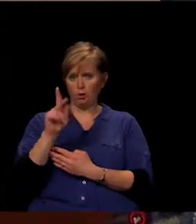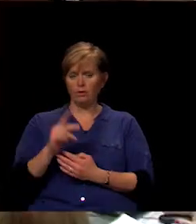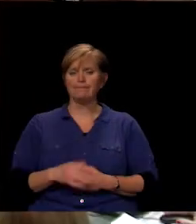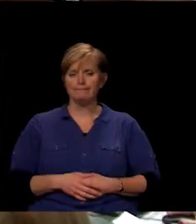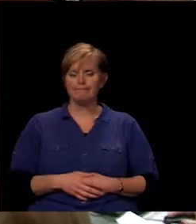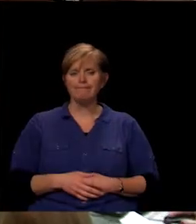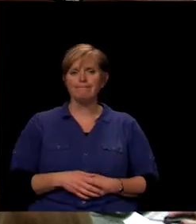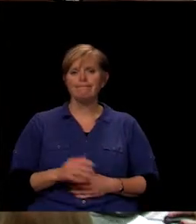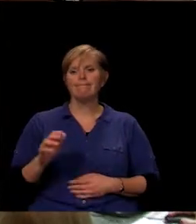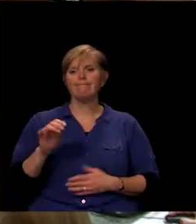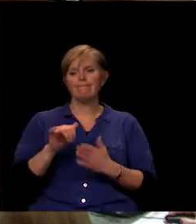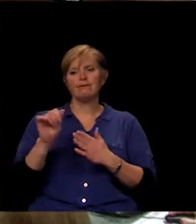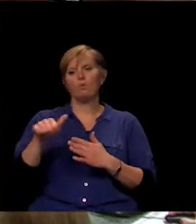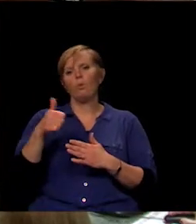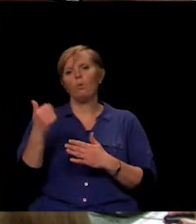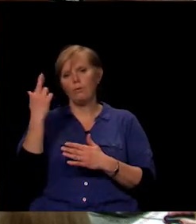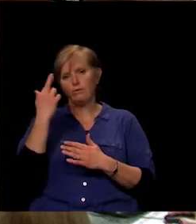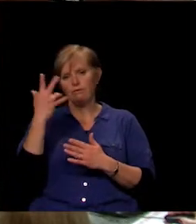Anything else?